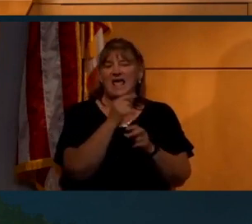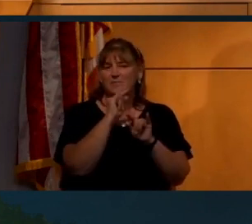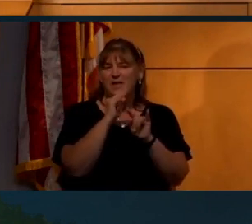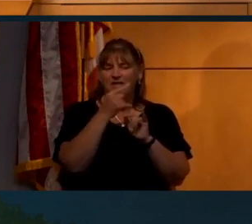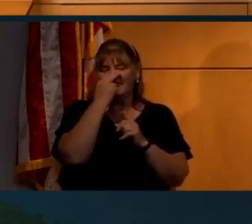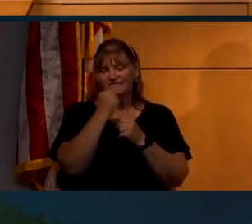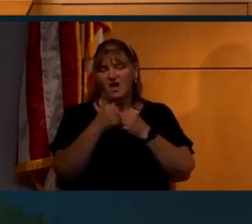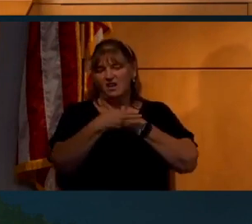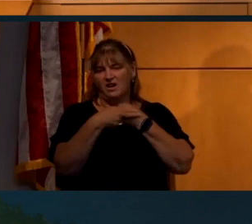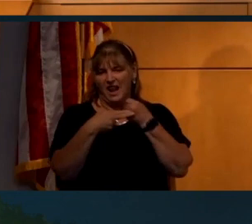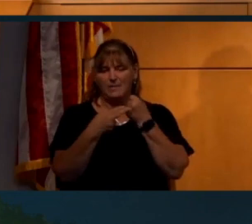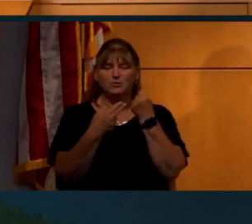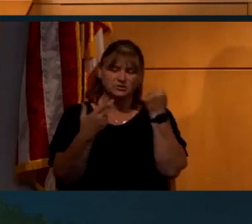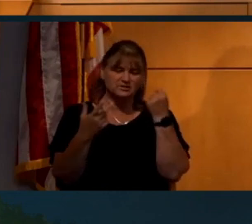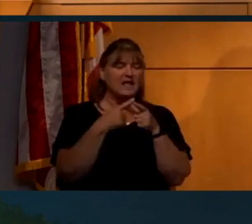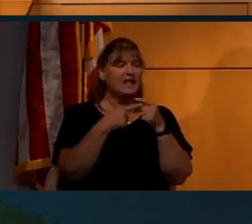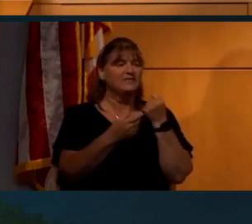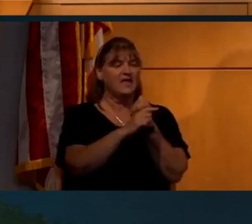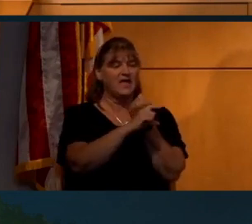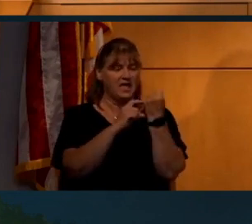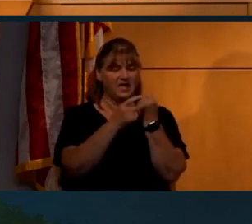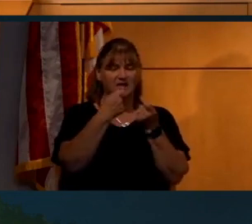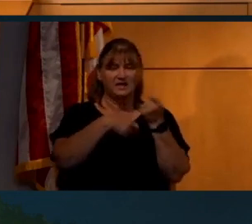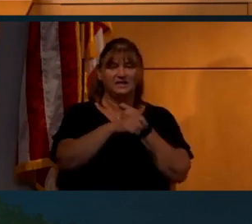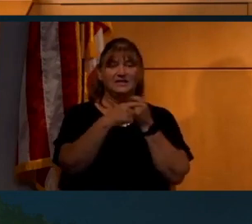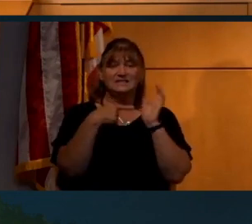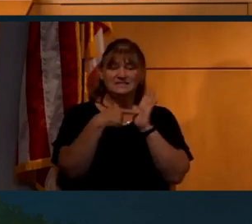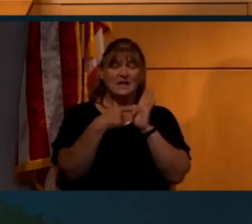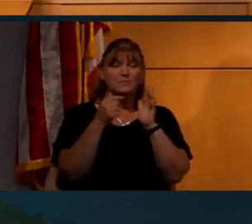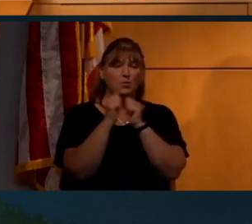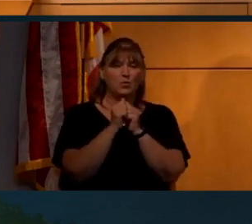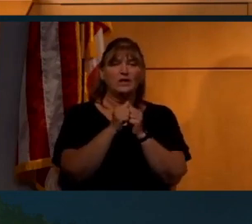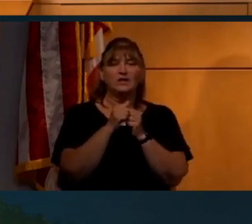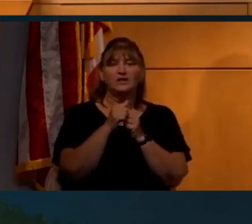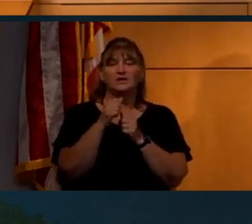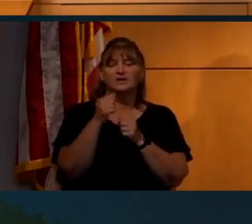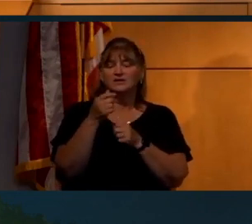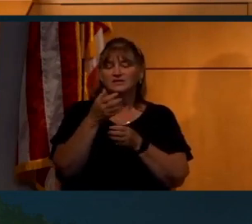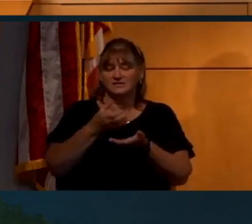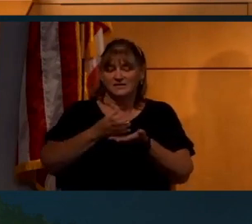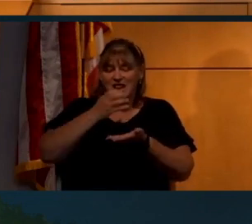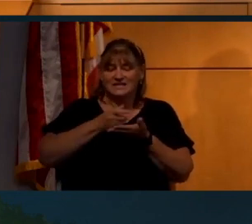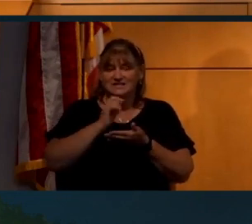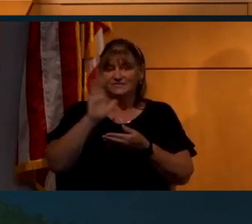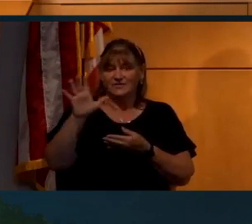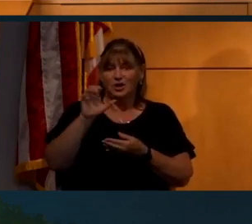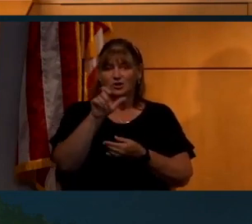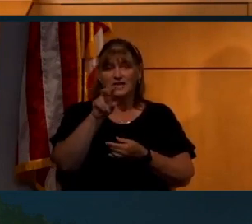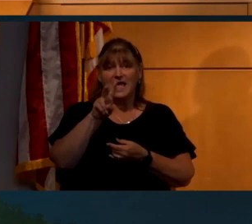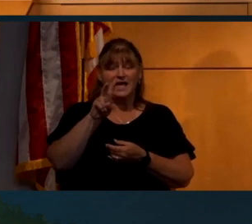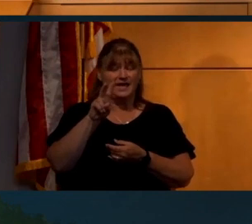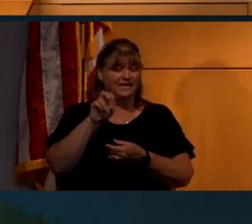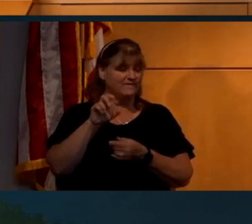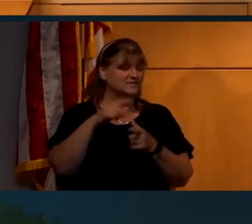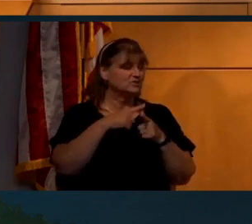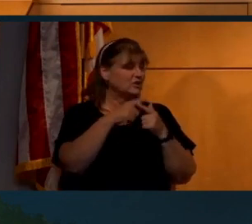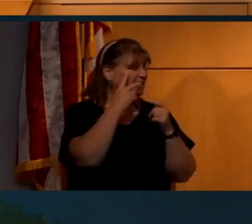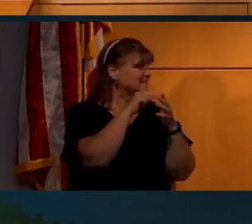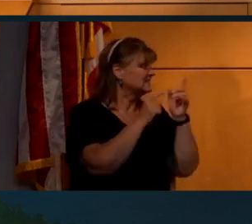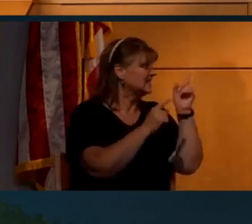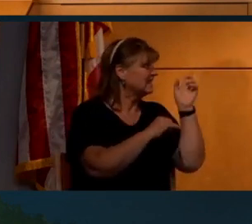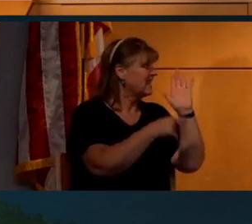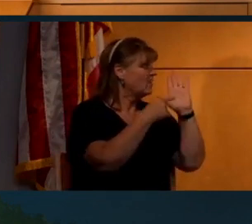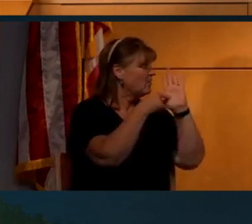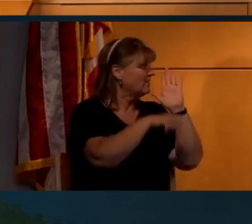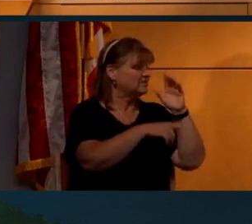fun labels, they replaced the sample container with a glass of their cab and put the, you can see the